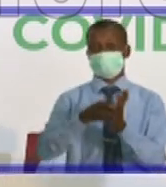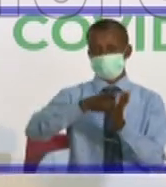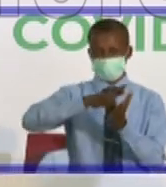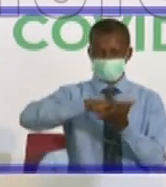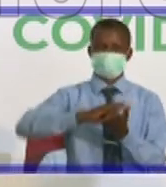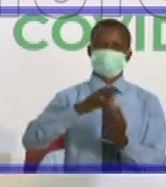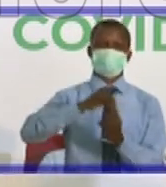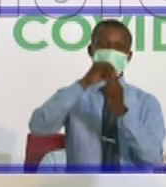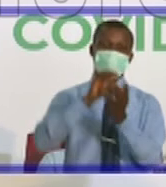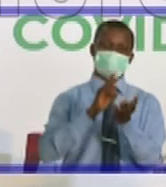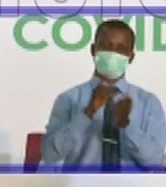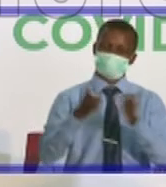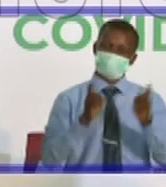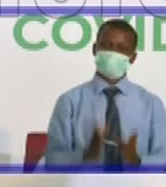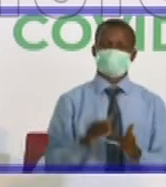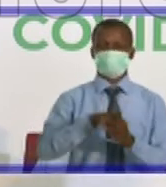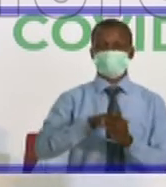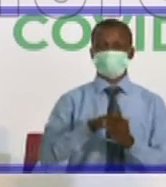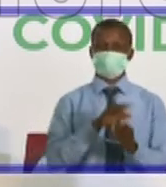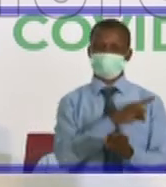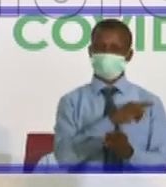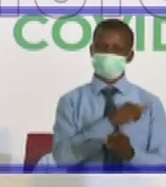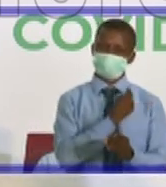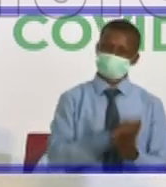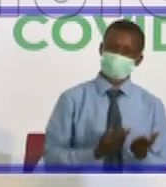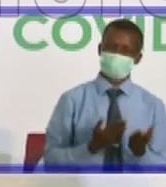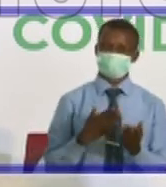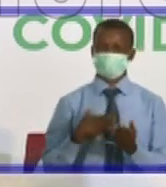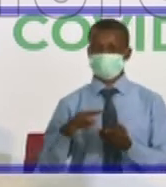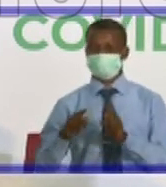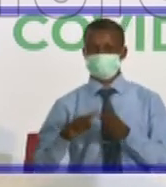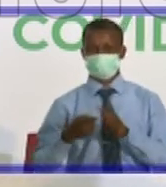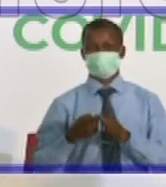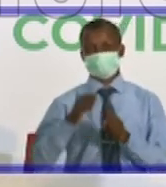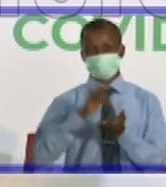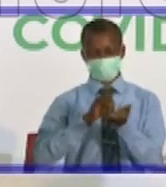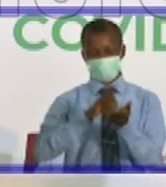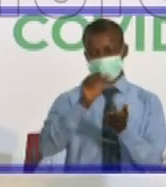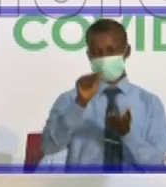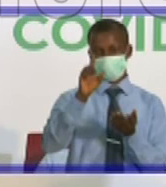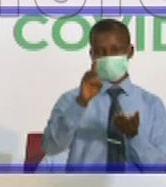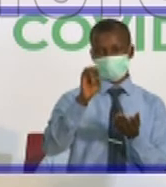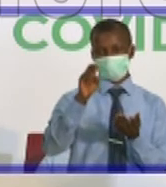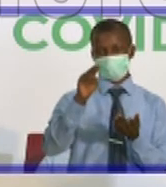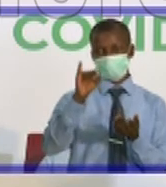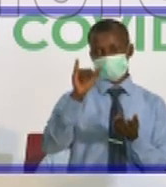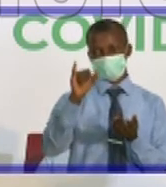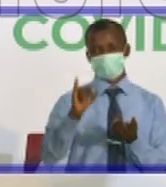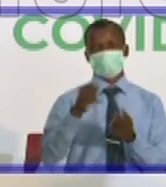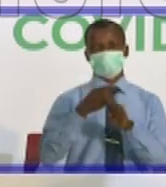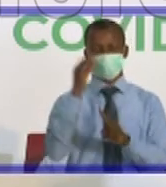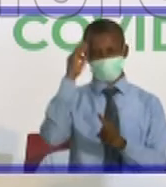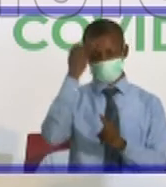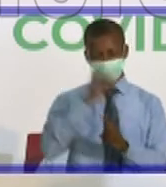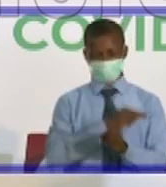Director of Hospital Services, my sister Dr. Debbie Abebe Mpey of the Federal Ministry of Health, and many other friends,